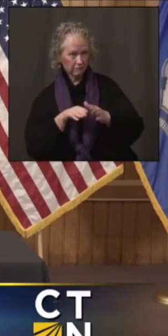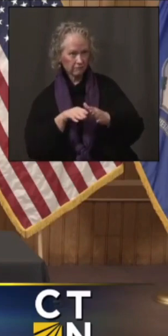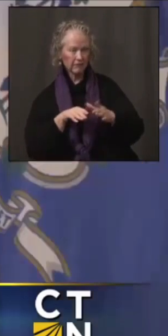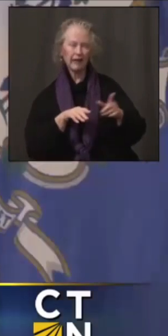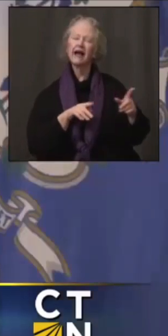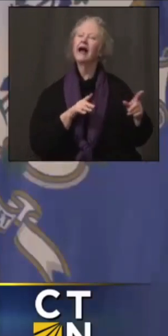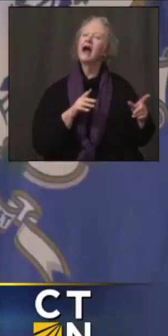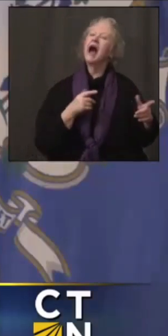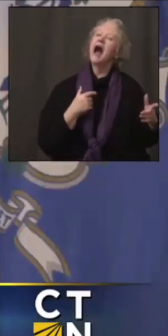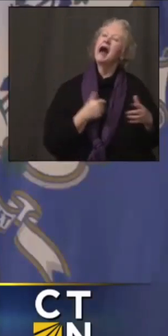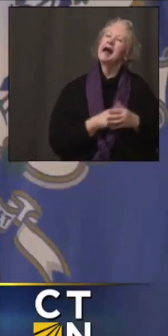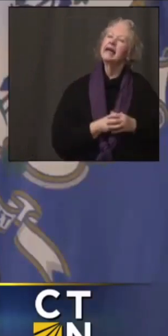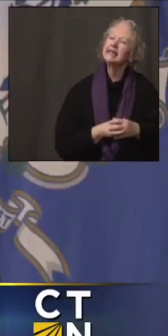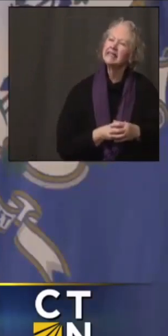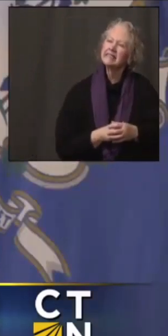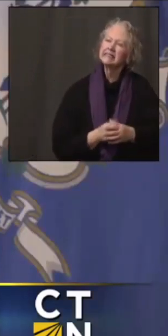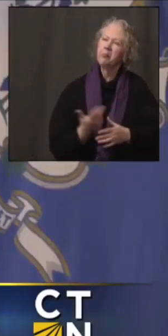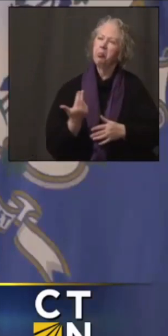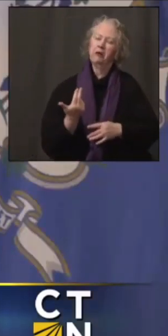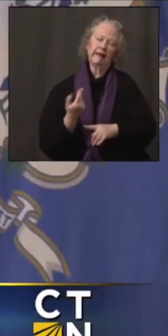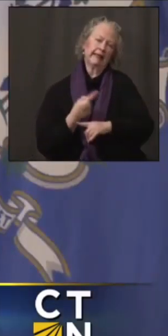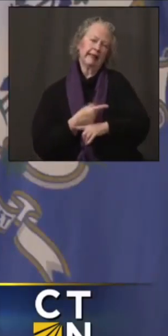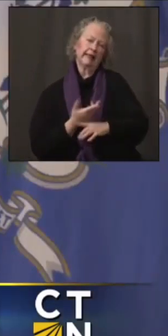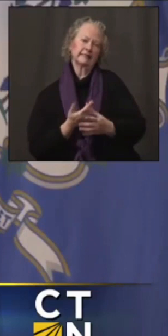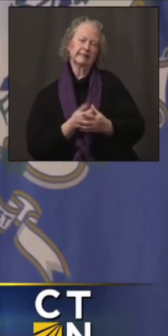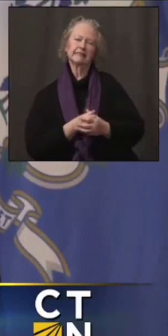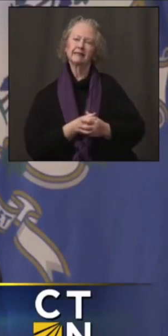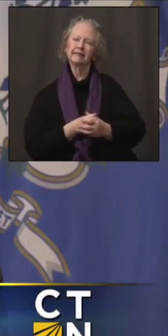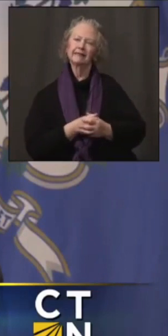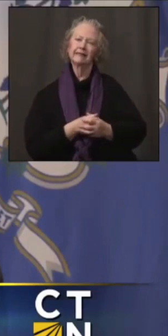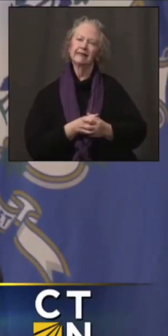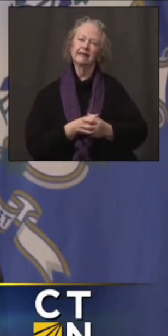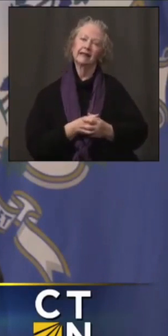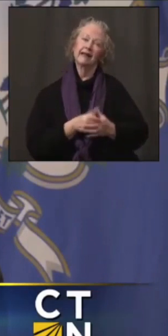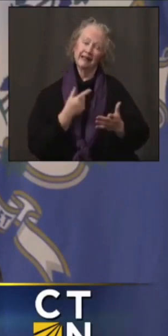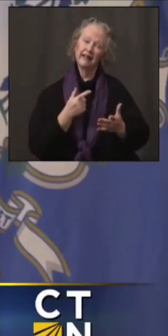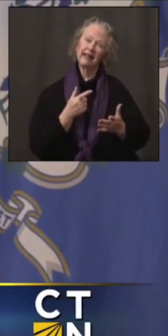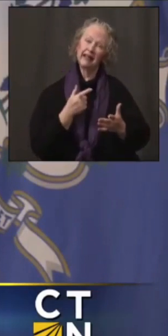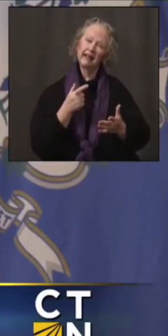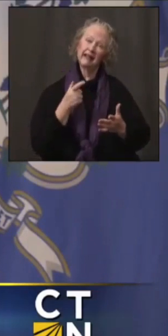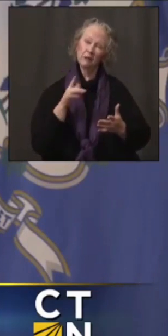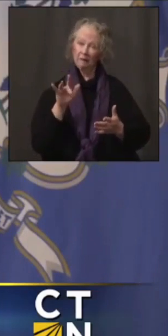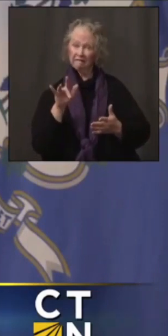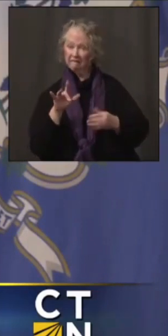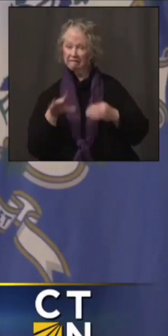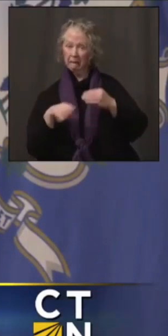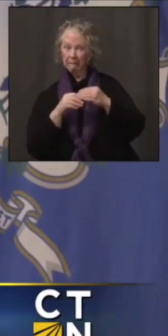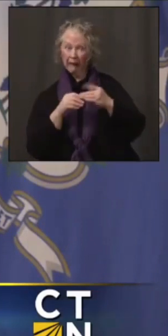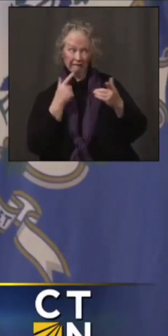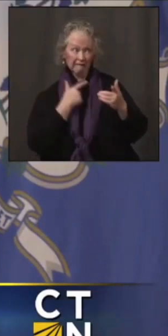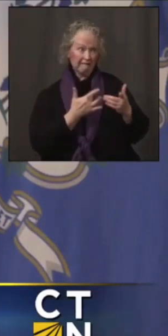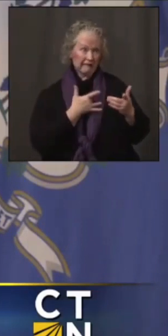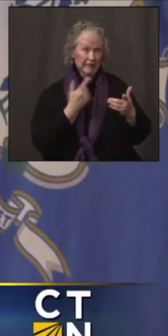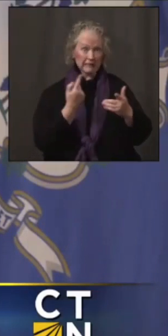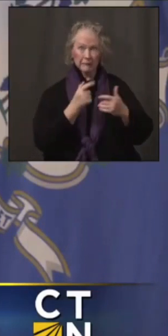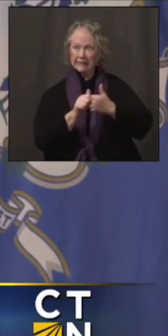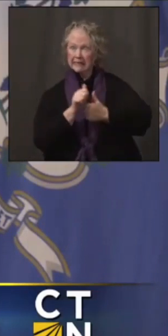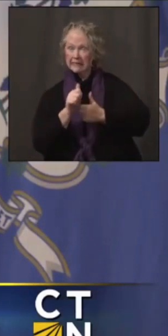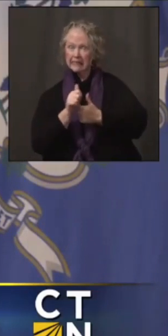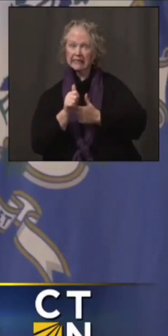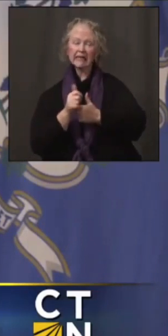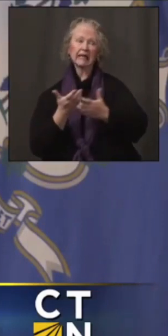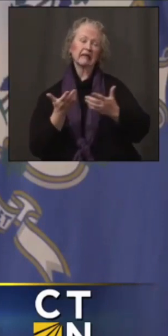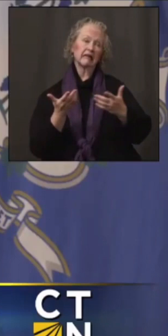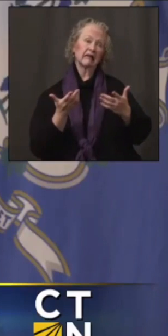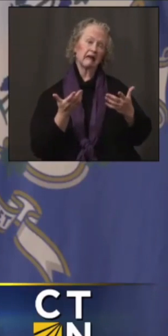I think that's right. mean, 13 days. Look, you got the 25th Amendment. If you think something dangerous could be happening, I'd like to think